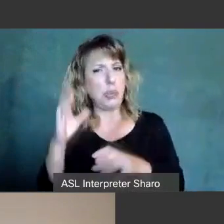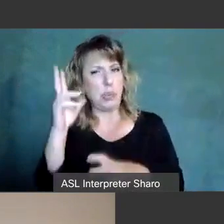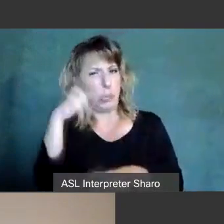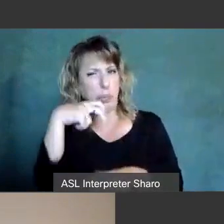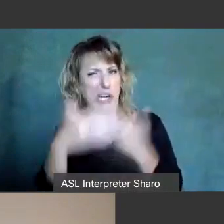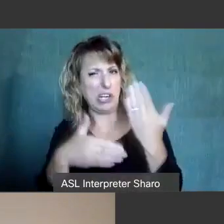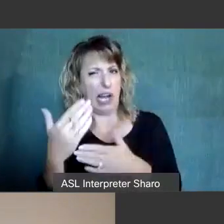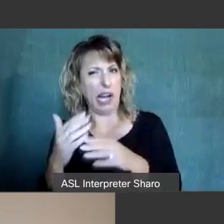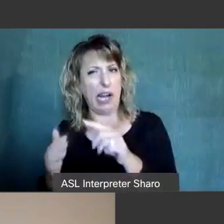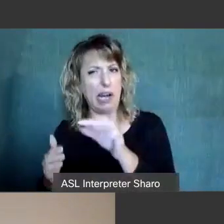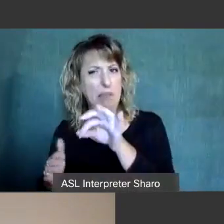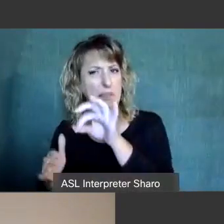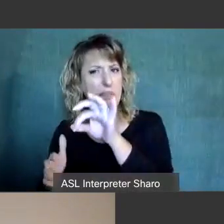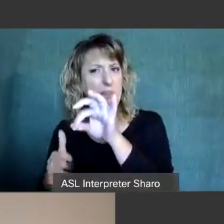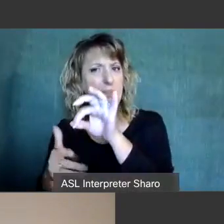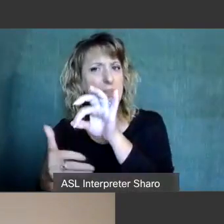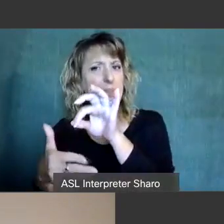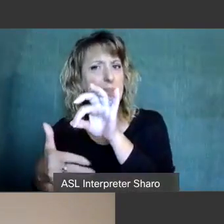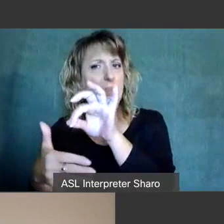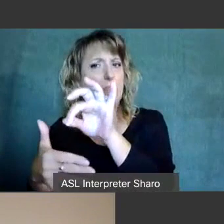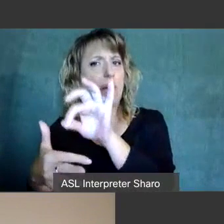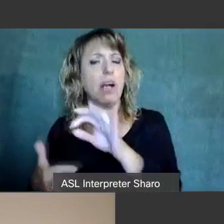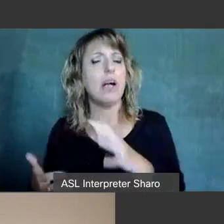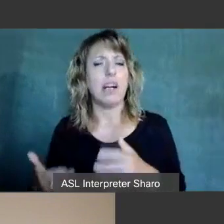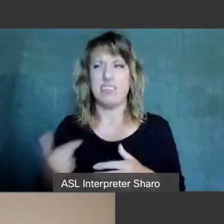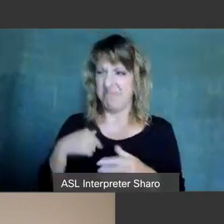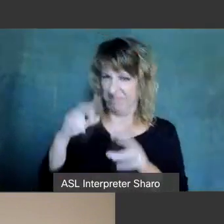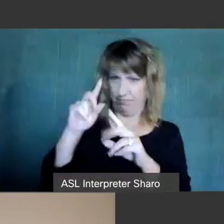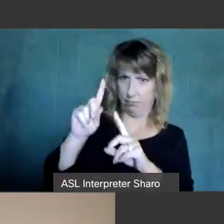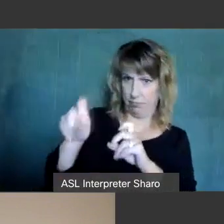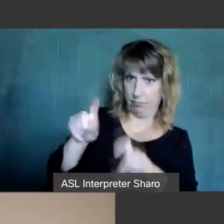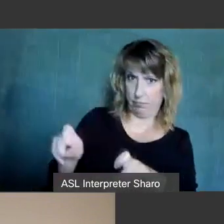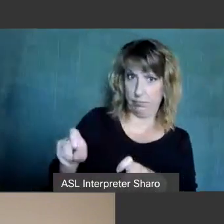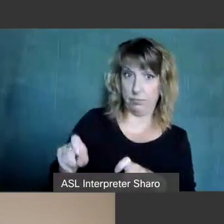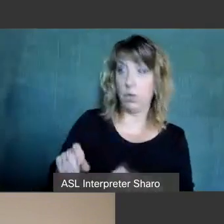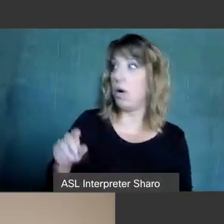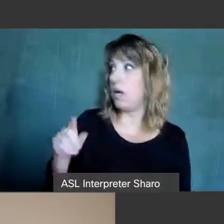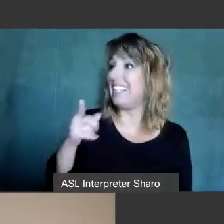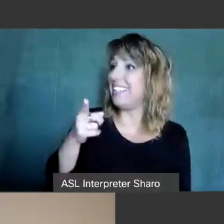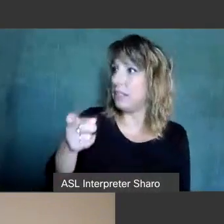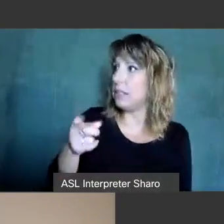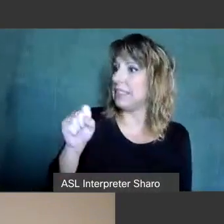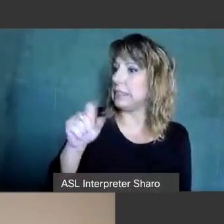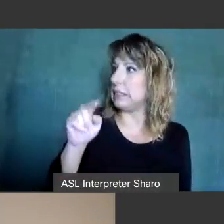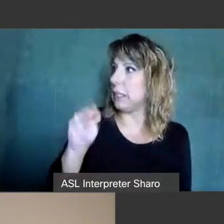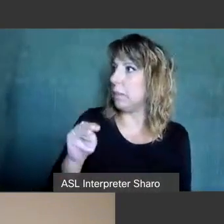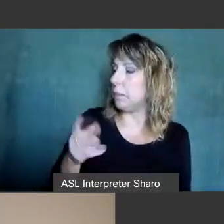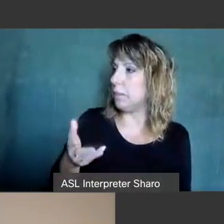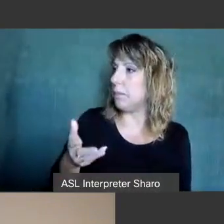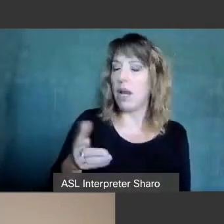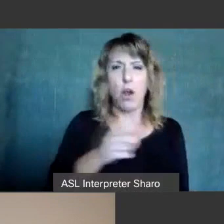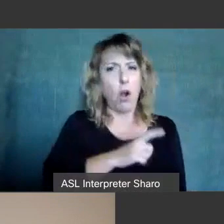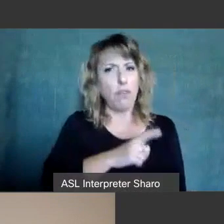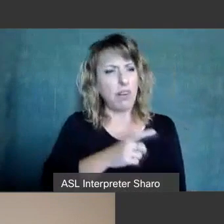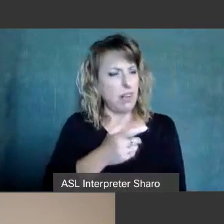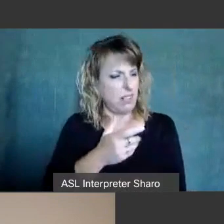hands and I wanted to to find out what was going on and she said well he was stimming and he's the officer said well